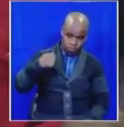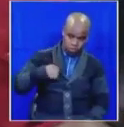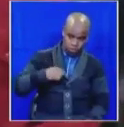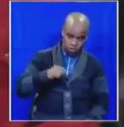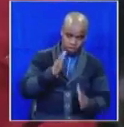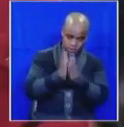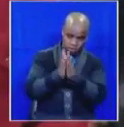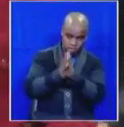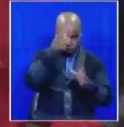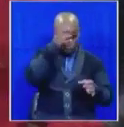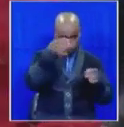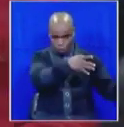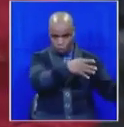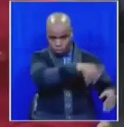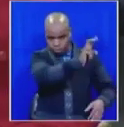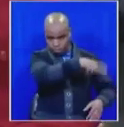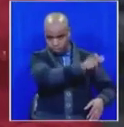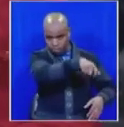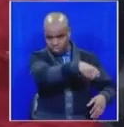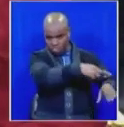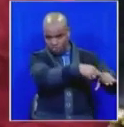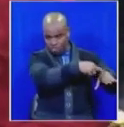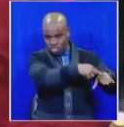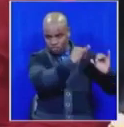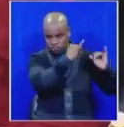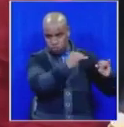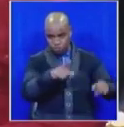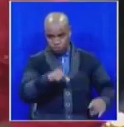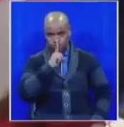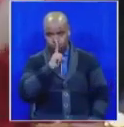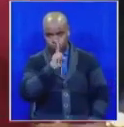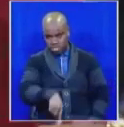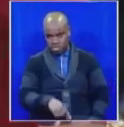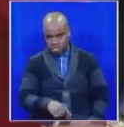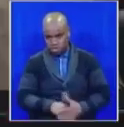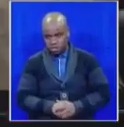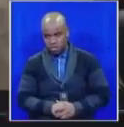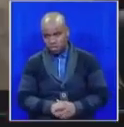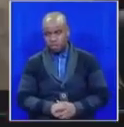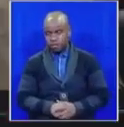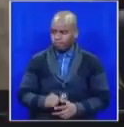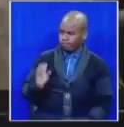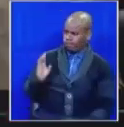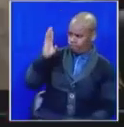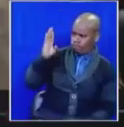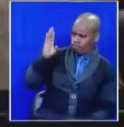to keep quiet man damn it point of order